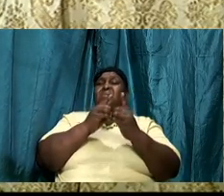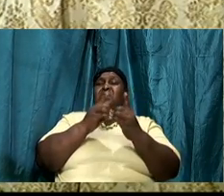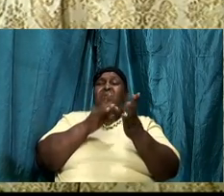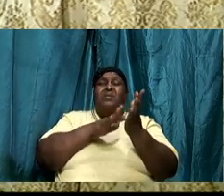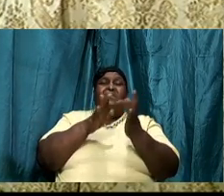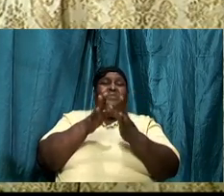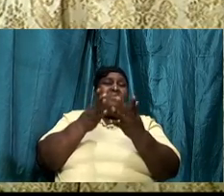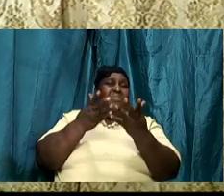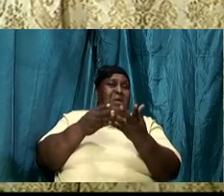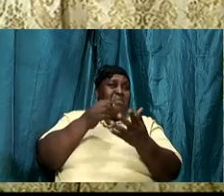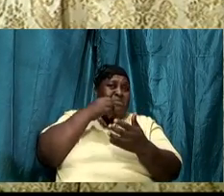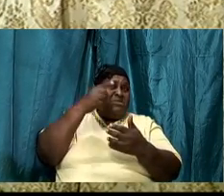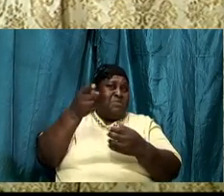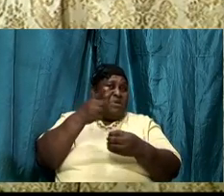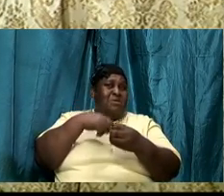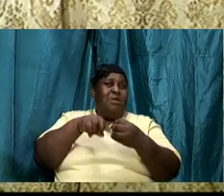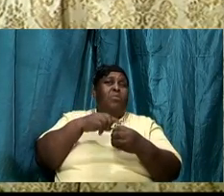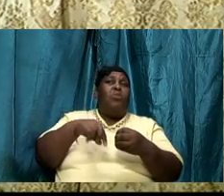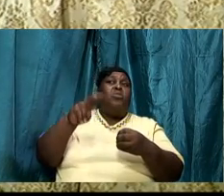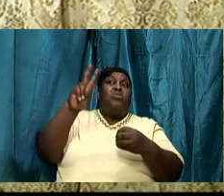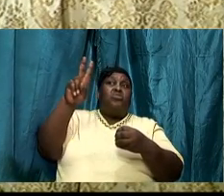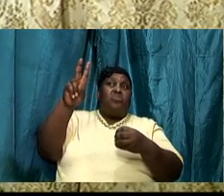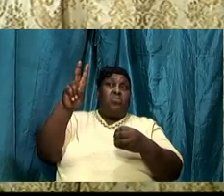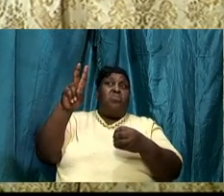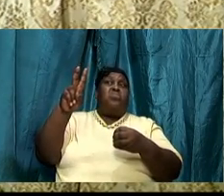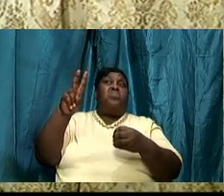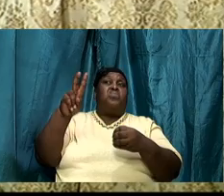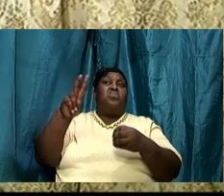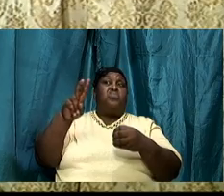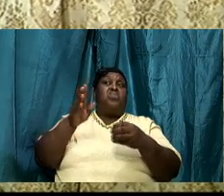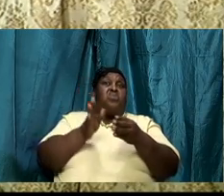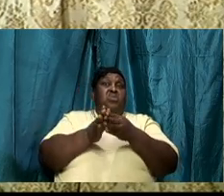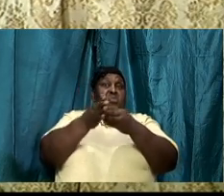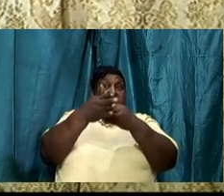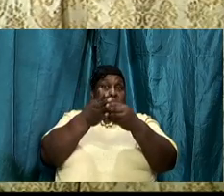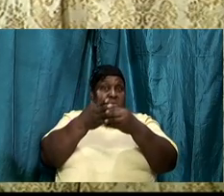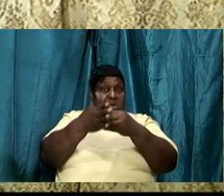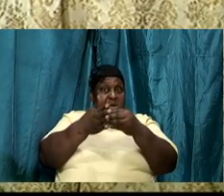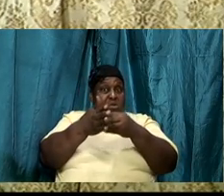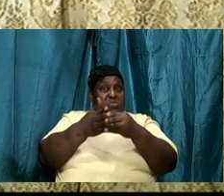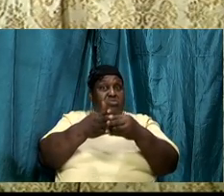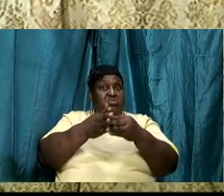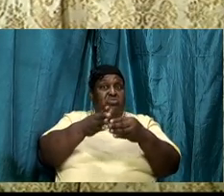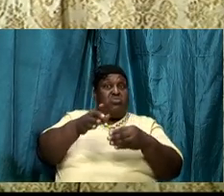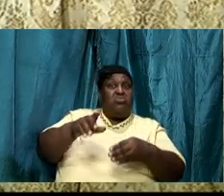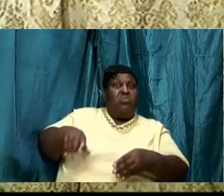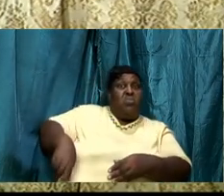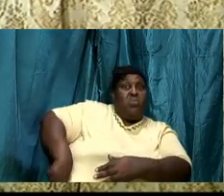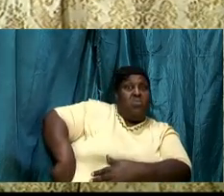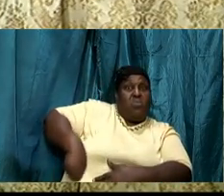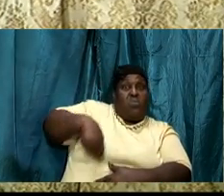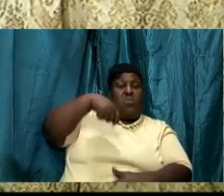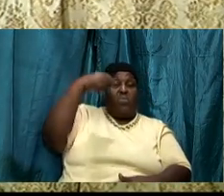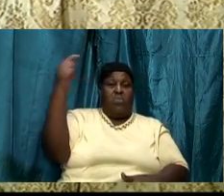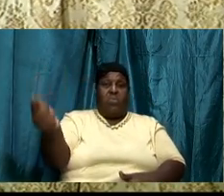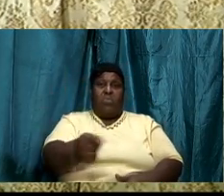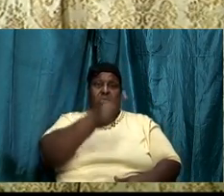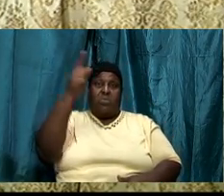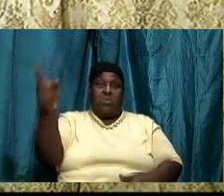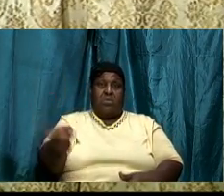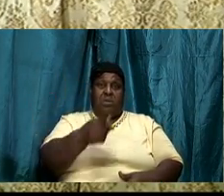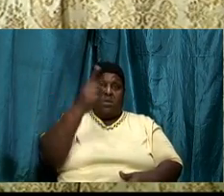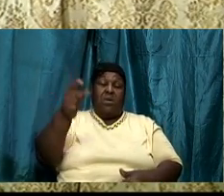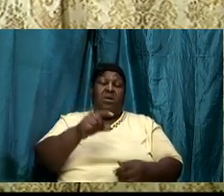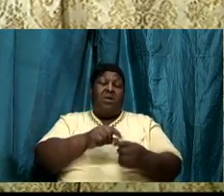Ephesians chapter 6 and about verse 17 spoke about the two-edged sword, the sword of the Spirit,